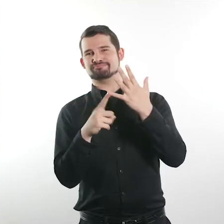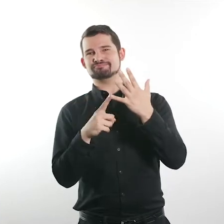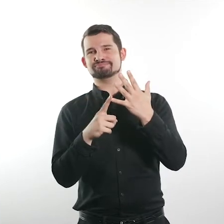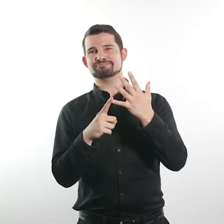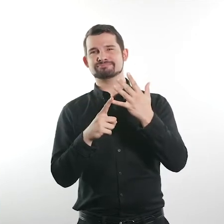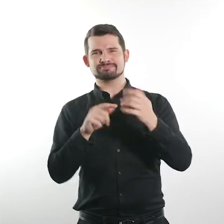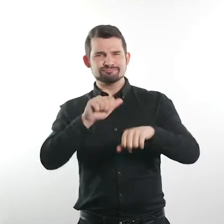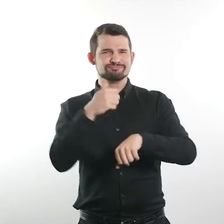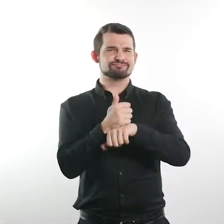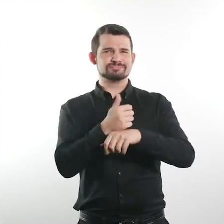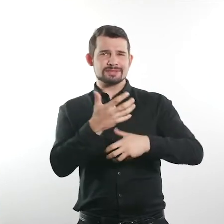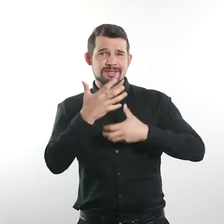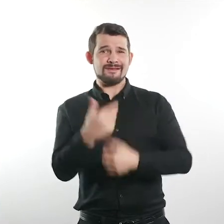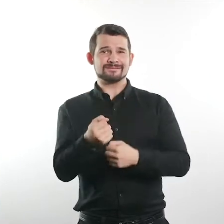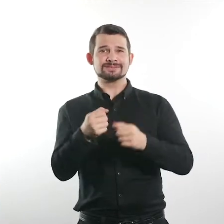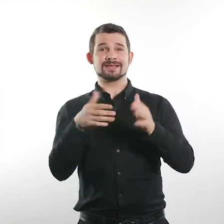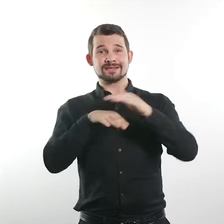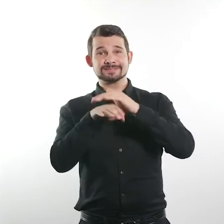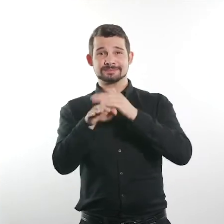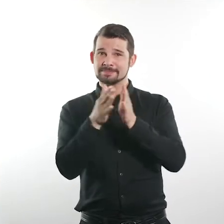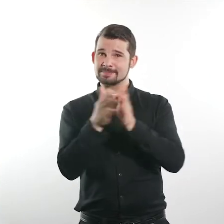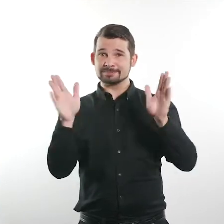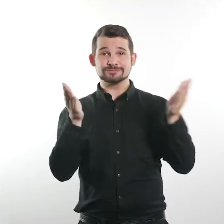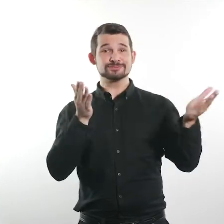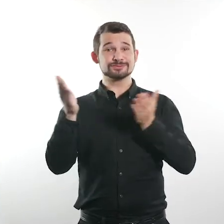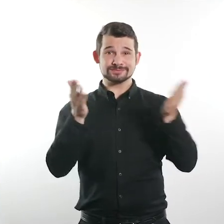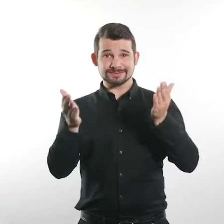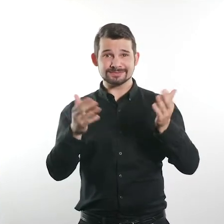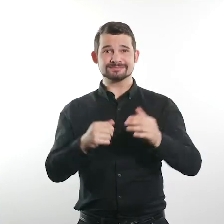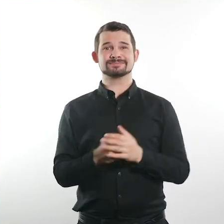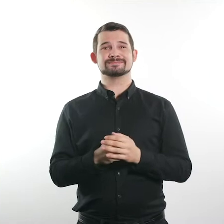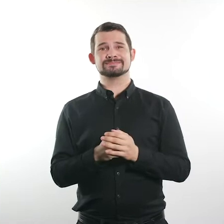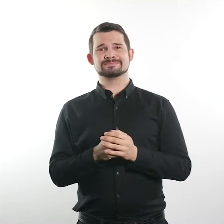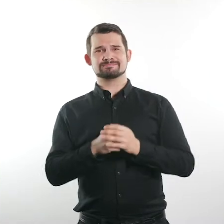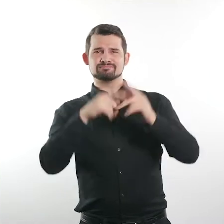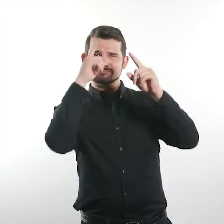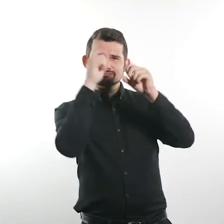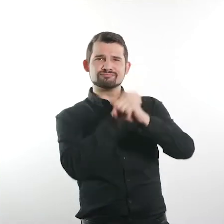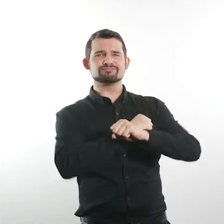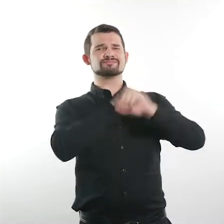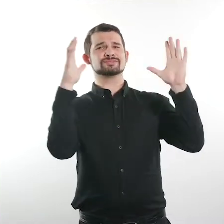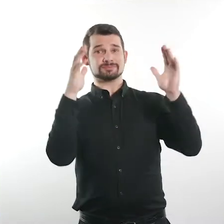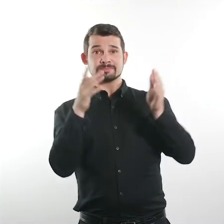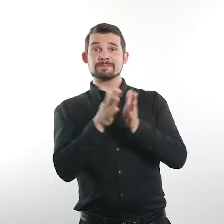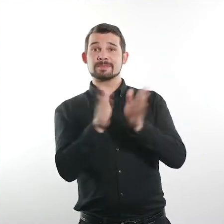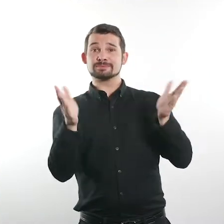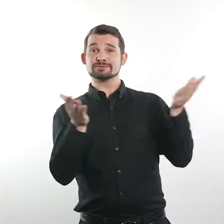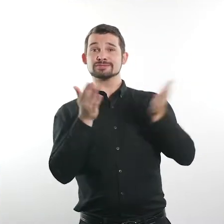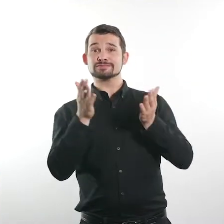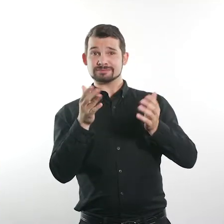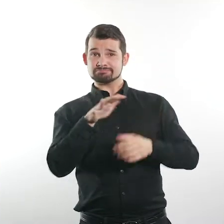to make a difference, I would say it's goal number five, which is to create an accessibility confident